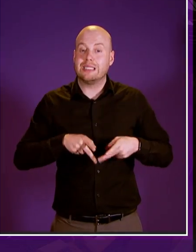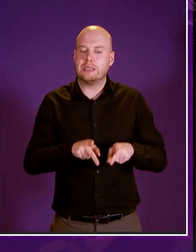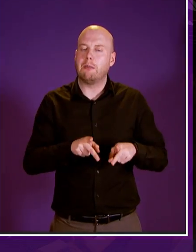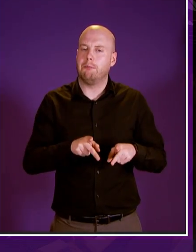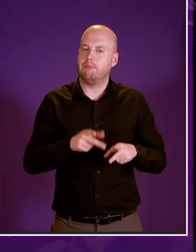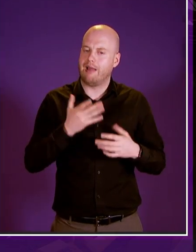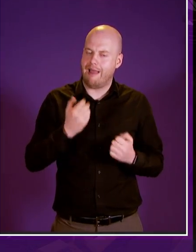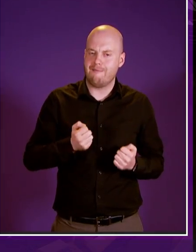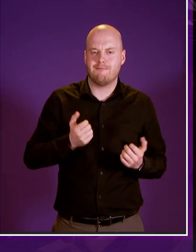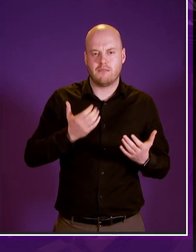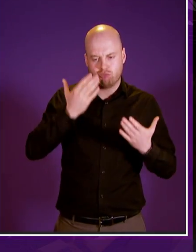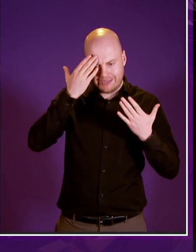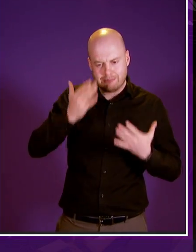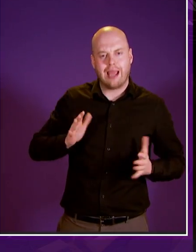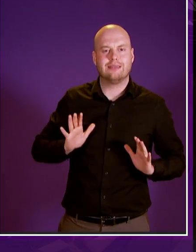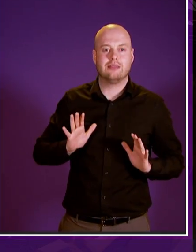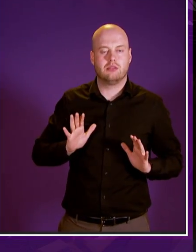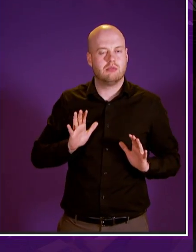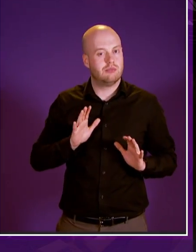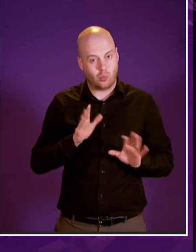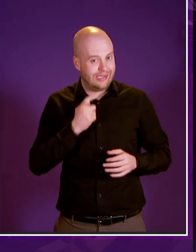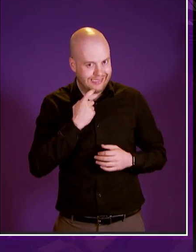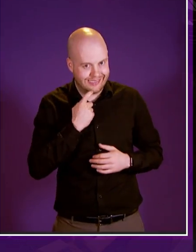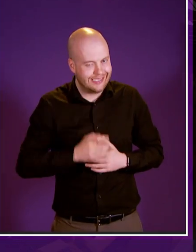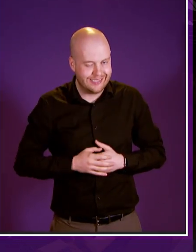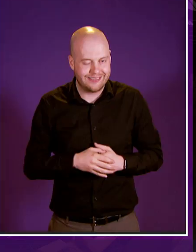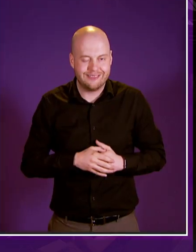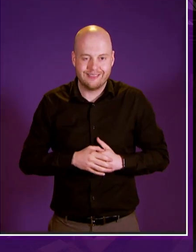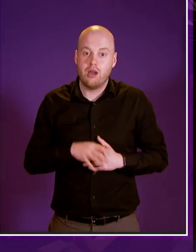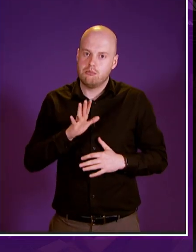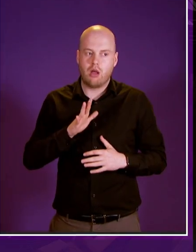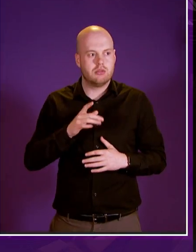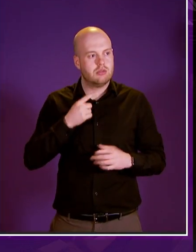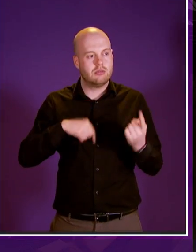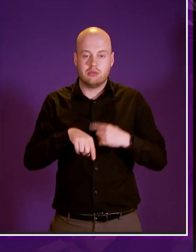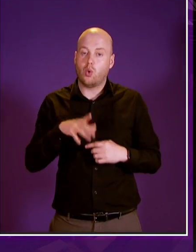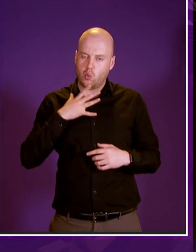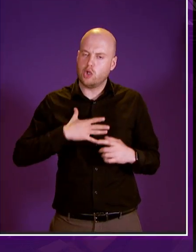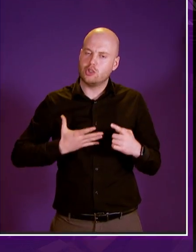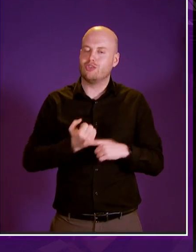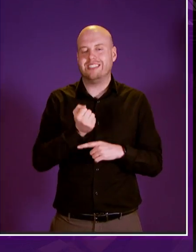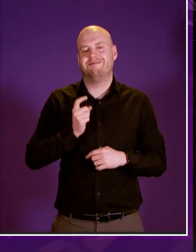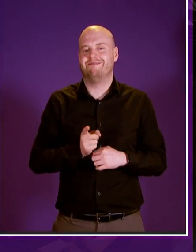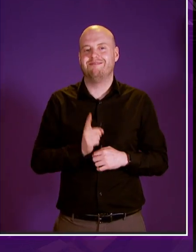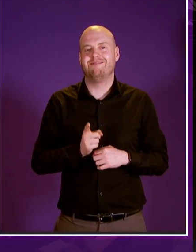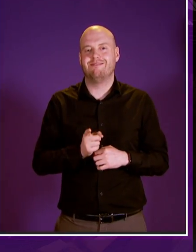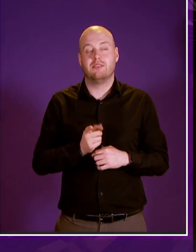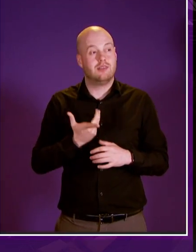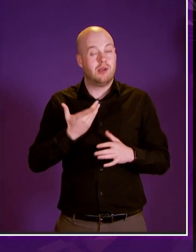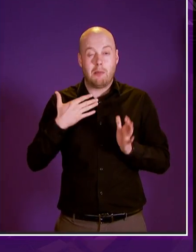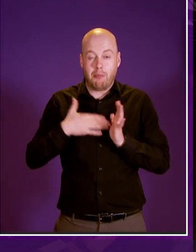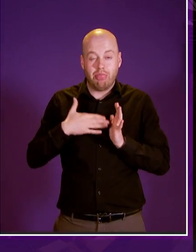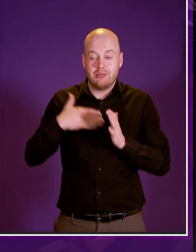the heart of it is easier said than done but that's what we all want to achieve and after months of hard work